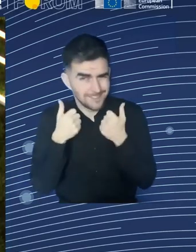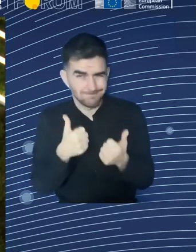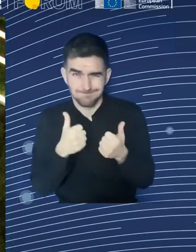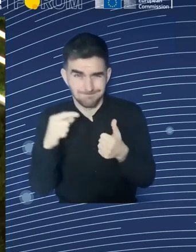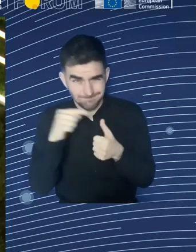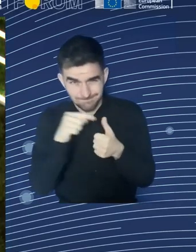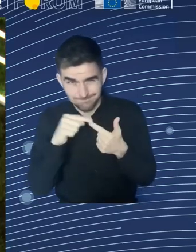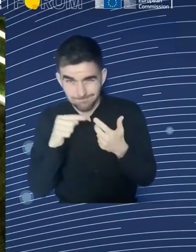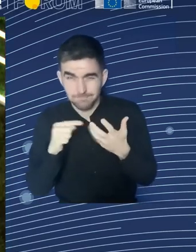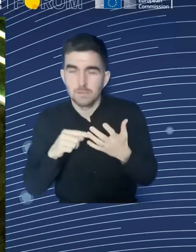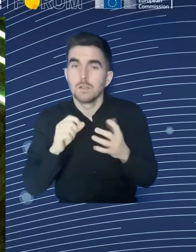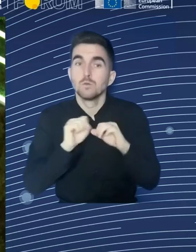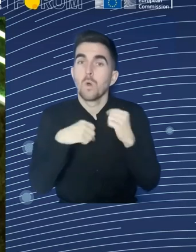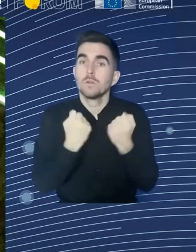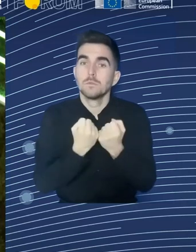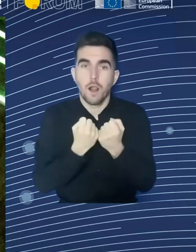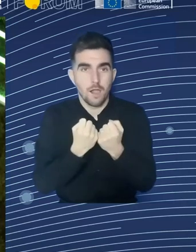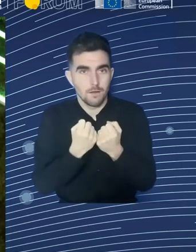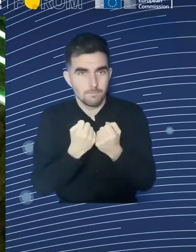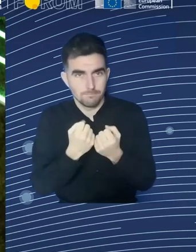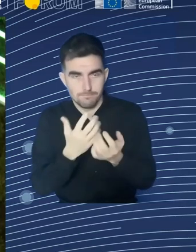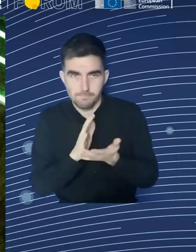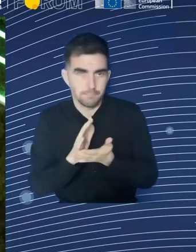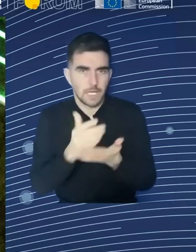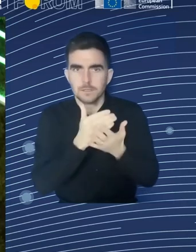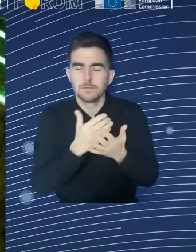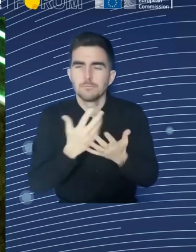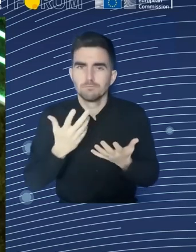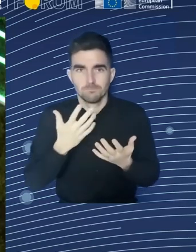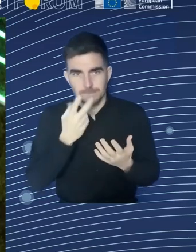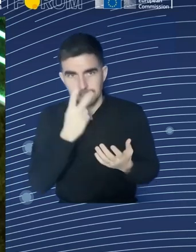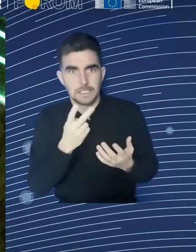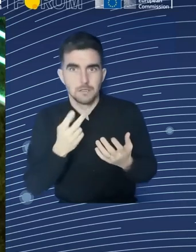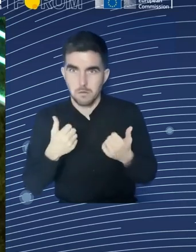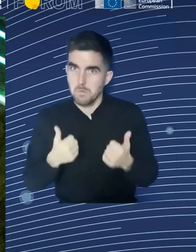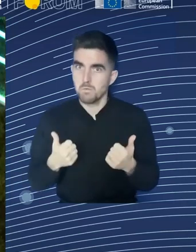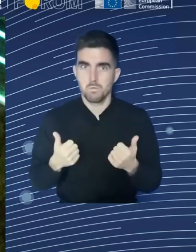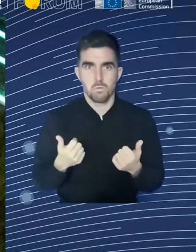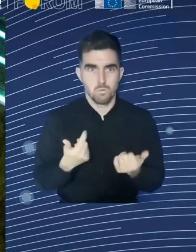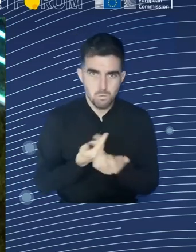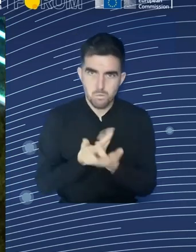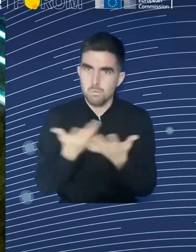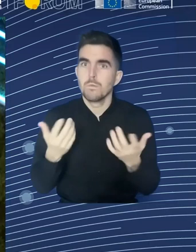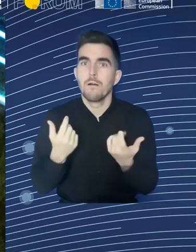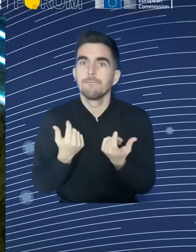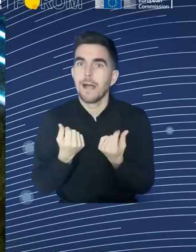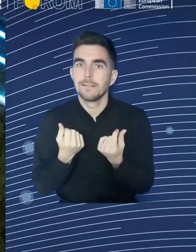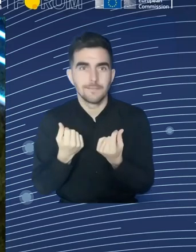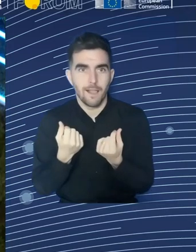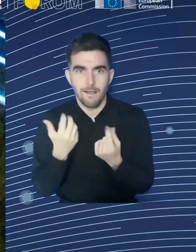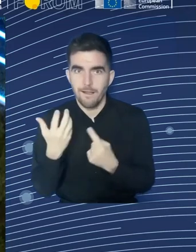are not working anymore, the elderly, but rather trying to find a balance. That is why also I mentioned the issue of